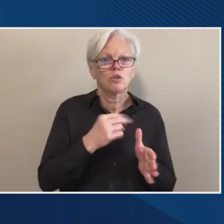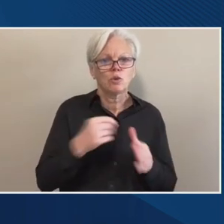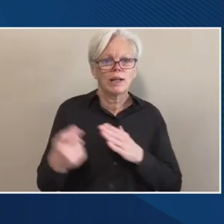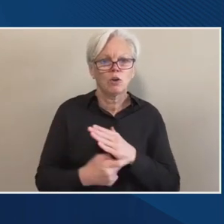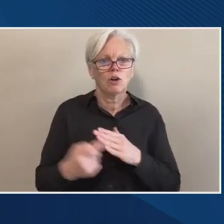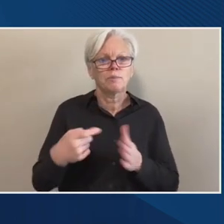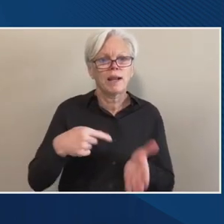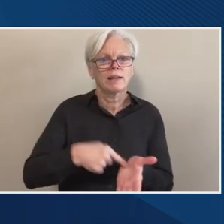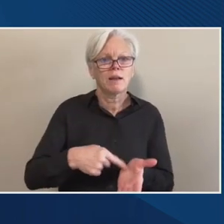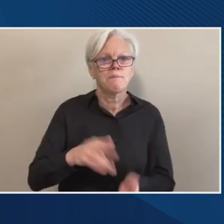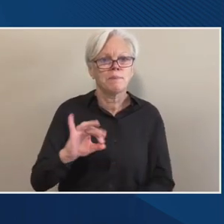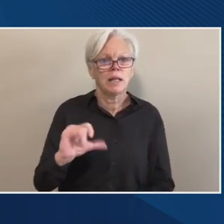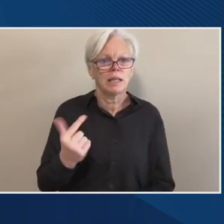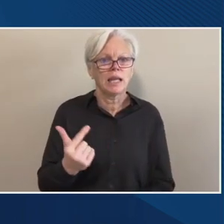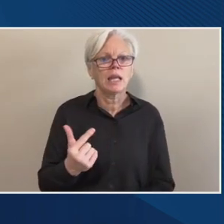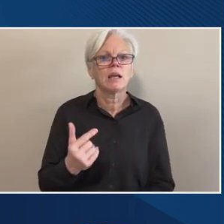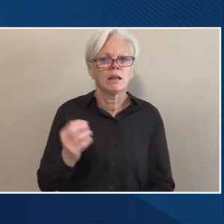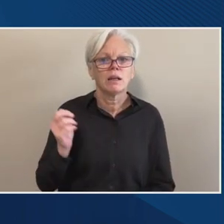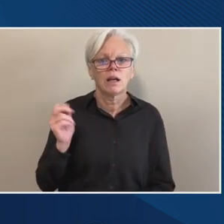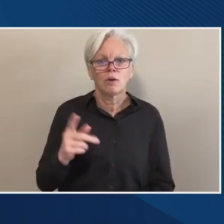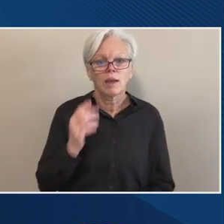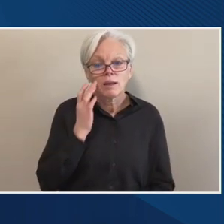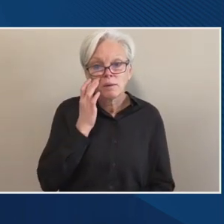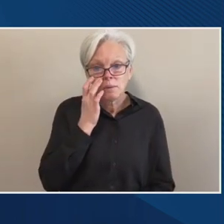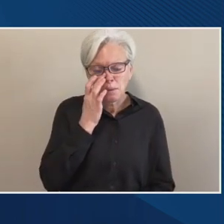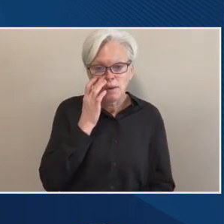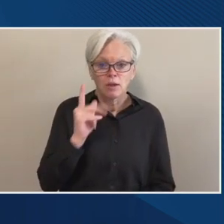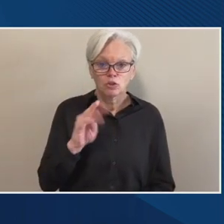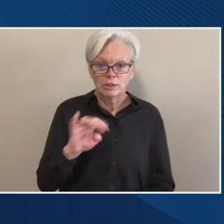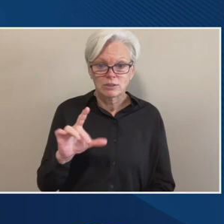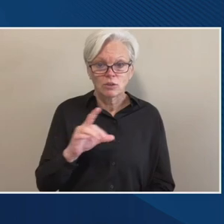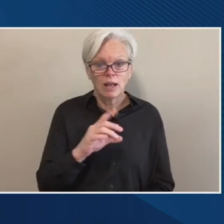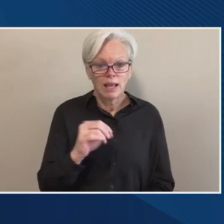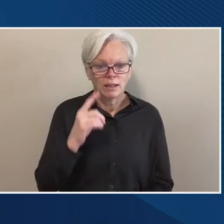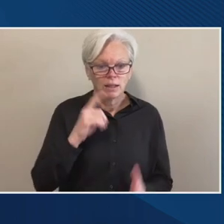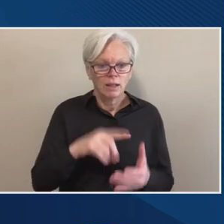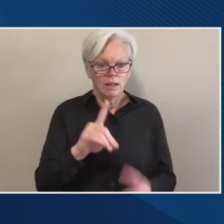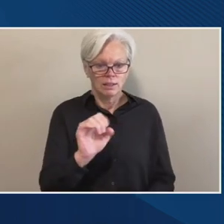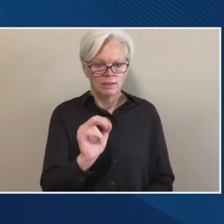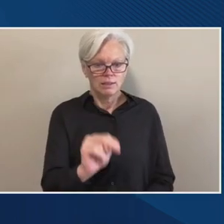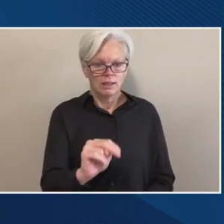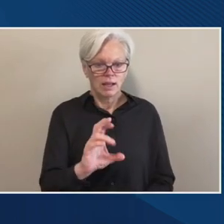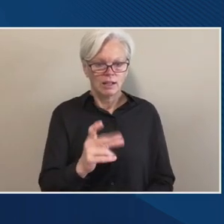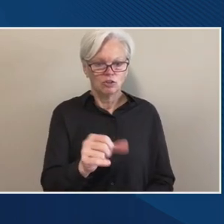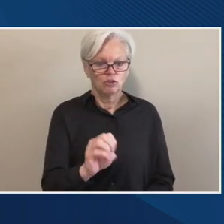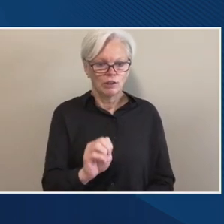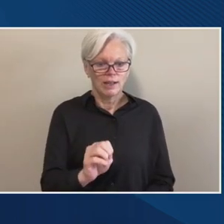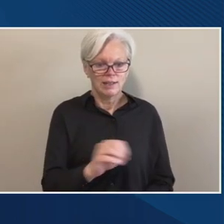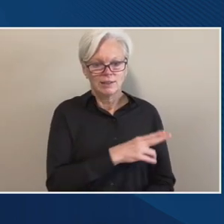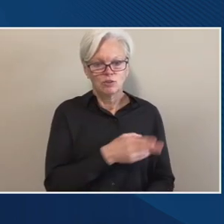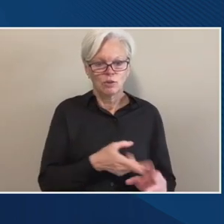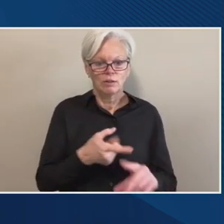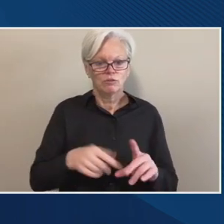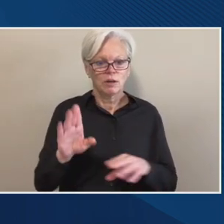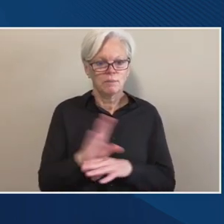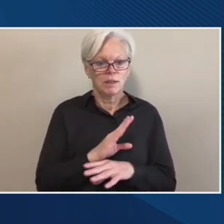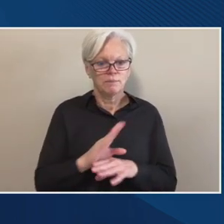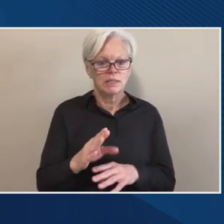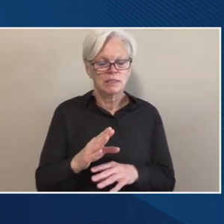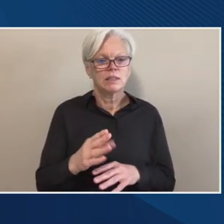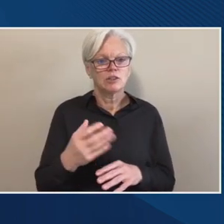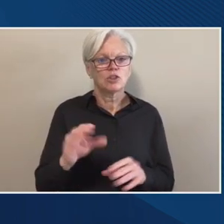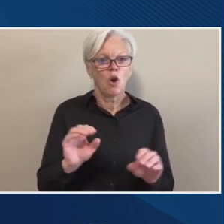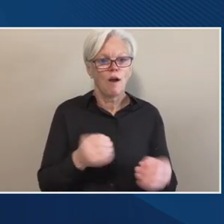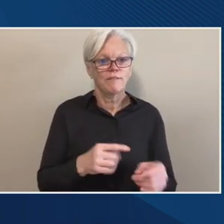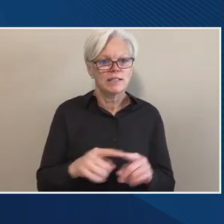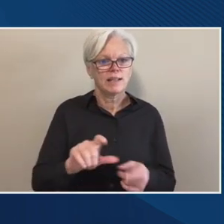Okay. And just to note that, uh, Dom Chase is coming in for the business officers as the alternate, um, we'll go to